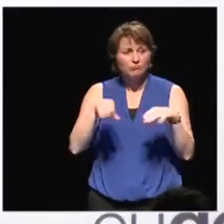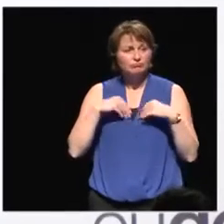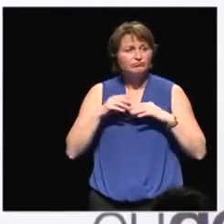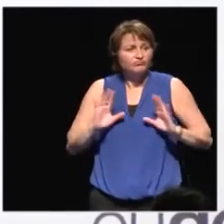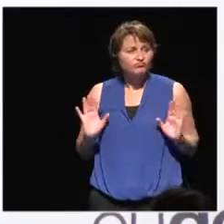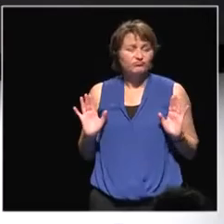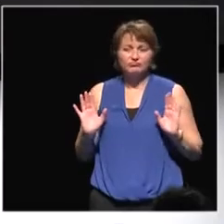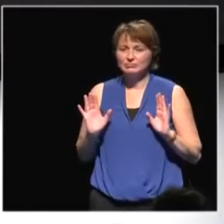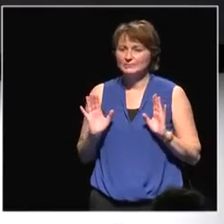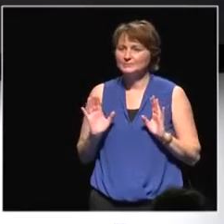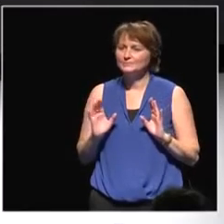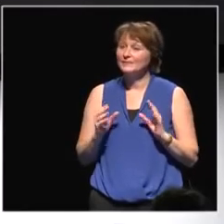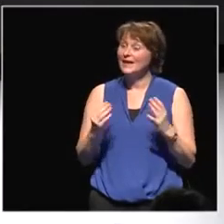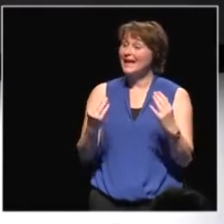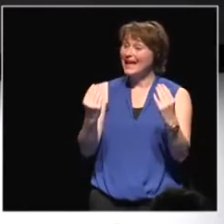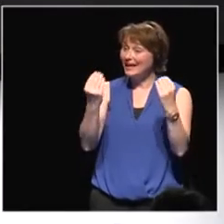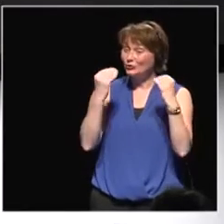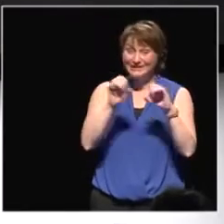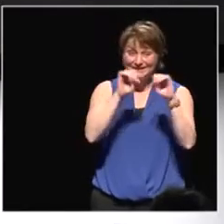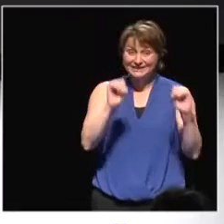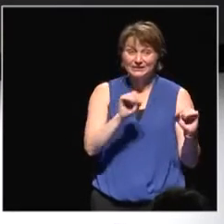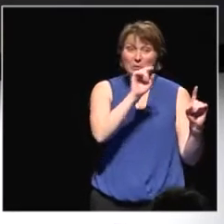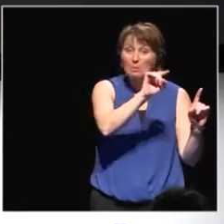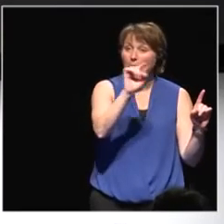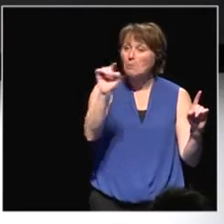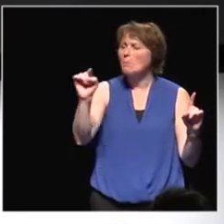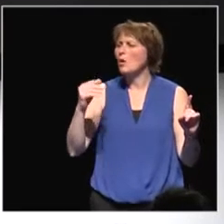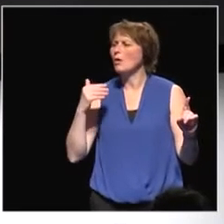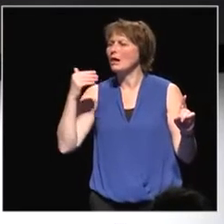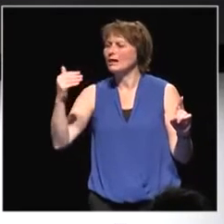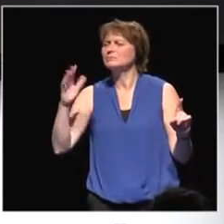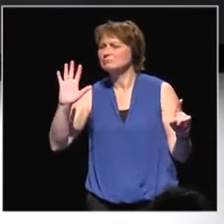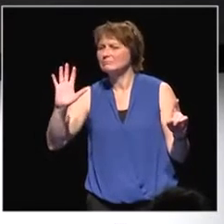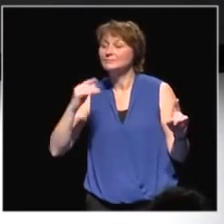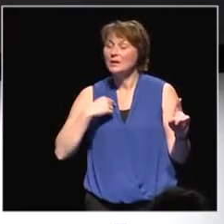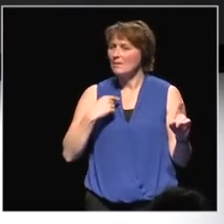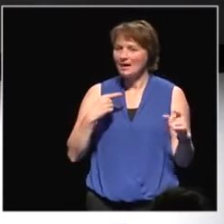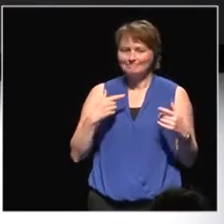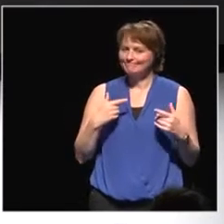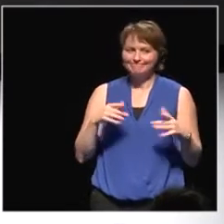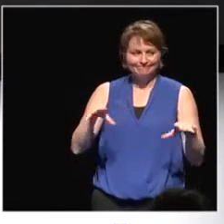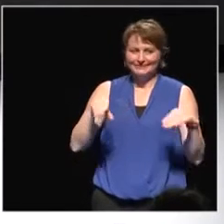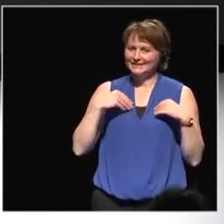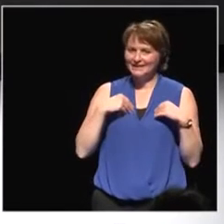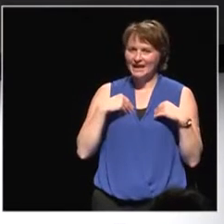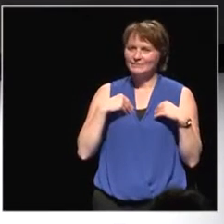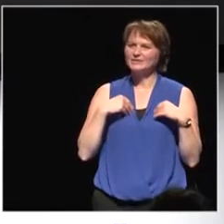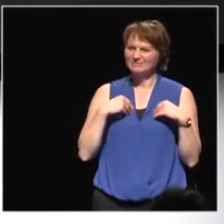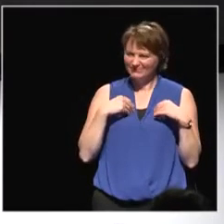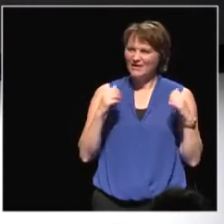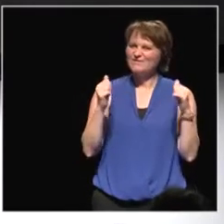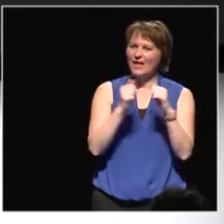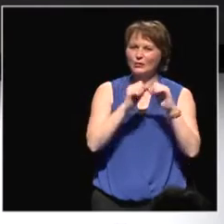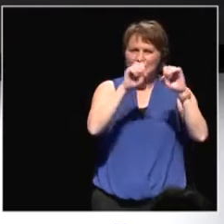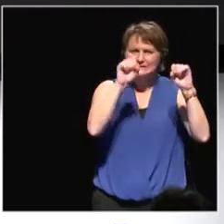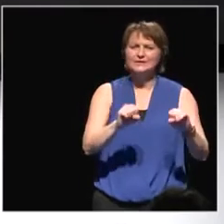And the education systems that we have, and I'll elaborate later, tends to not allow that inconsistency in our value systems.